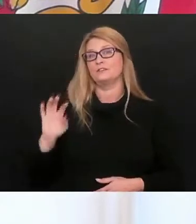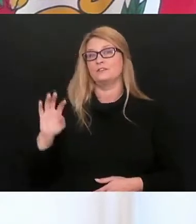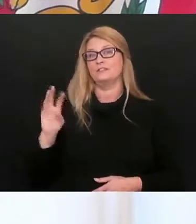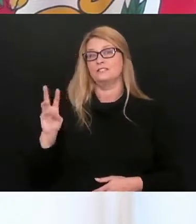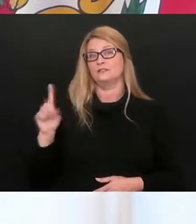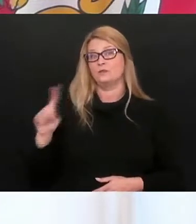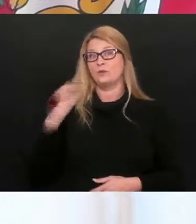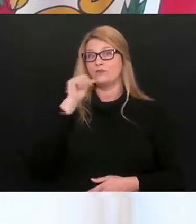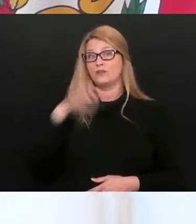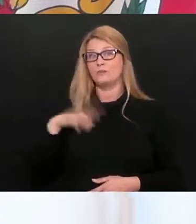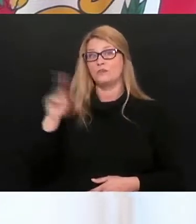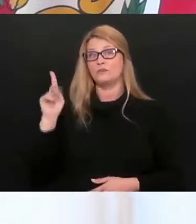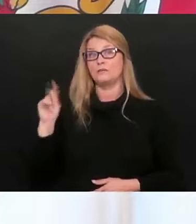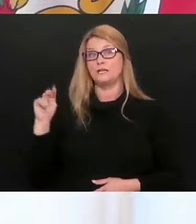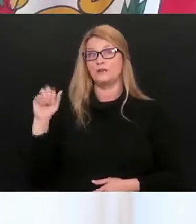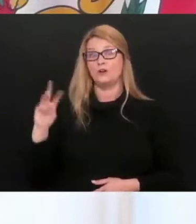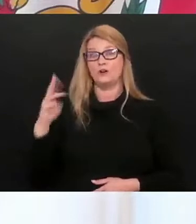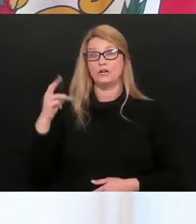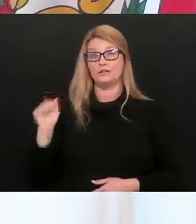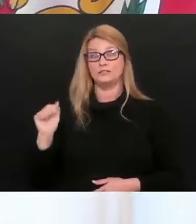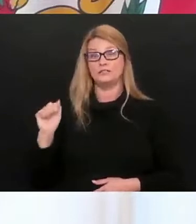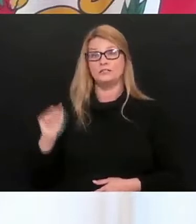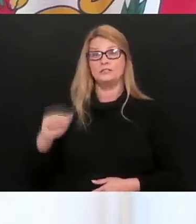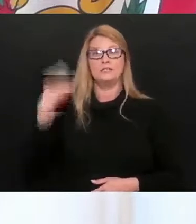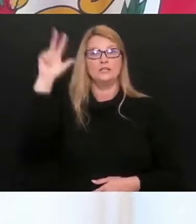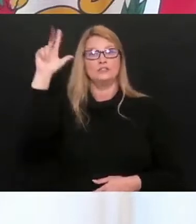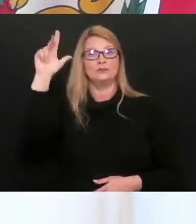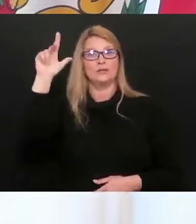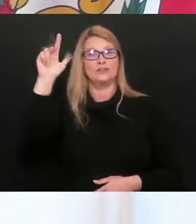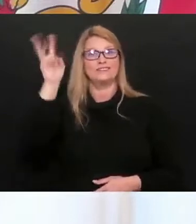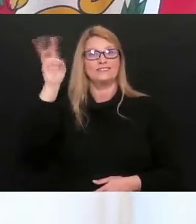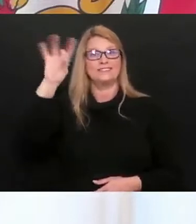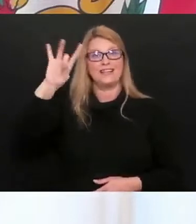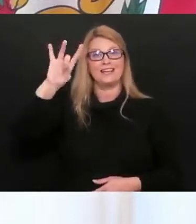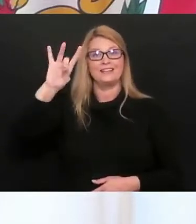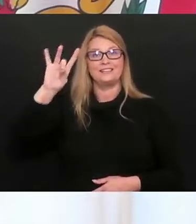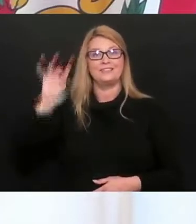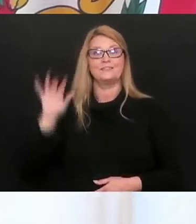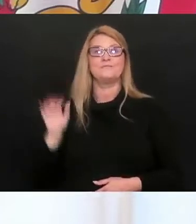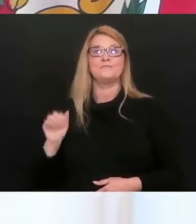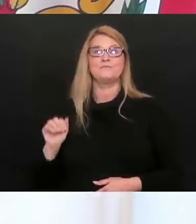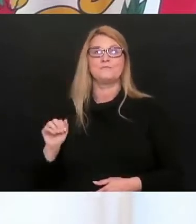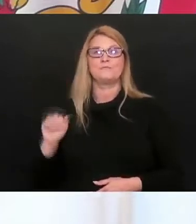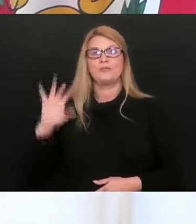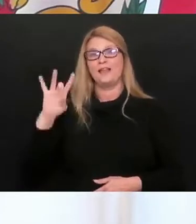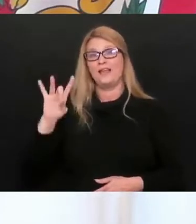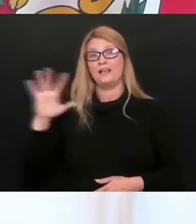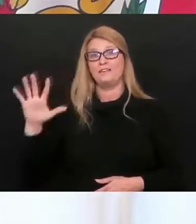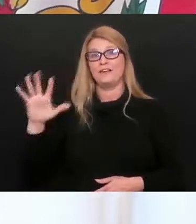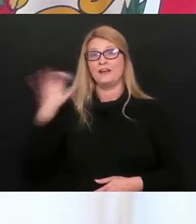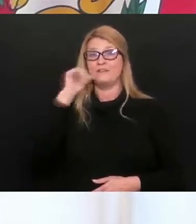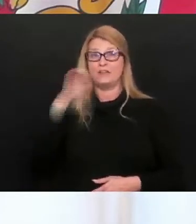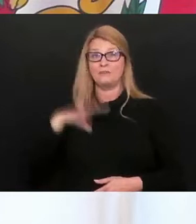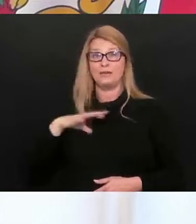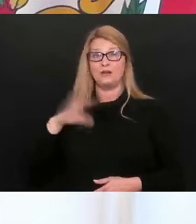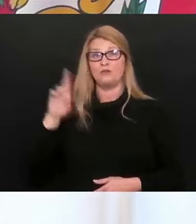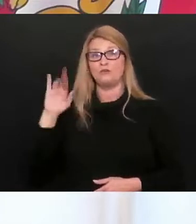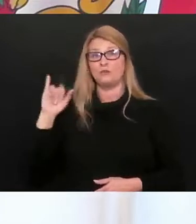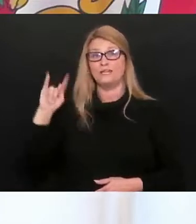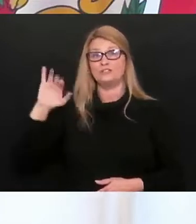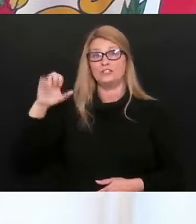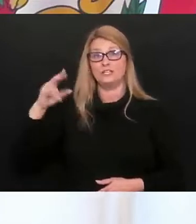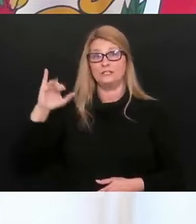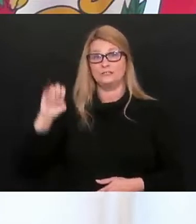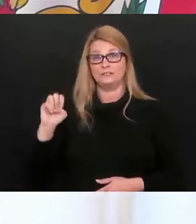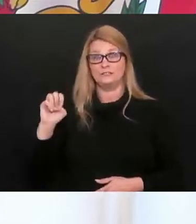-year-old female from Kanawha County. Our 2,368th death, an 85-year-old female from Ritchie County.